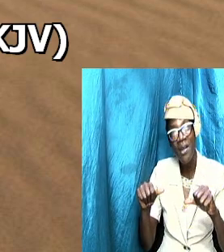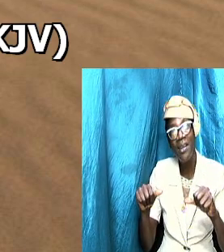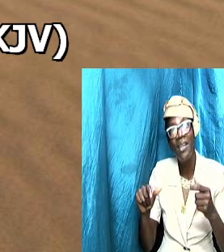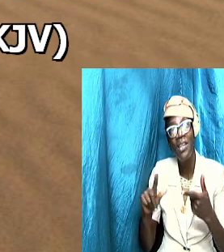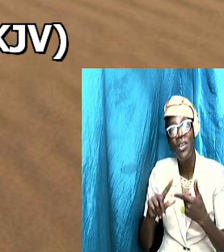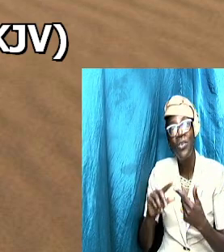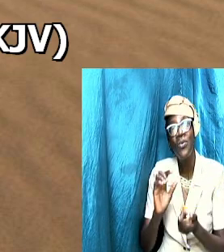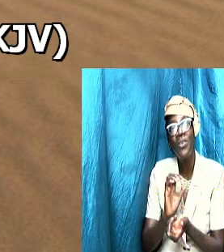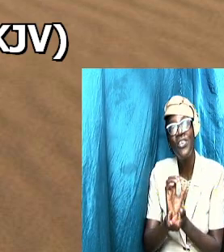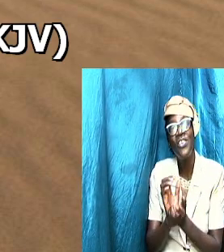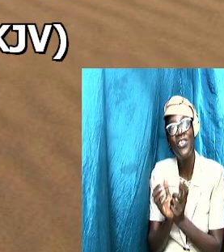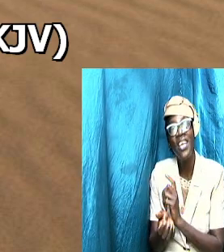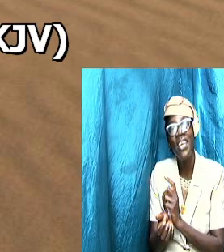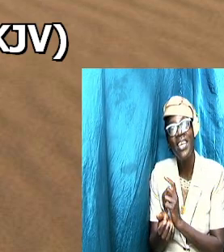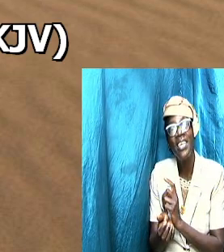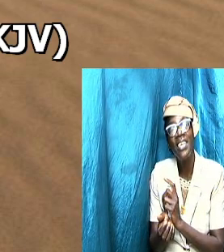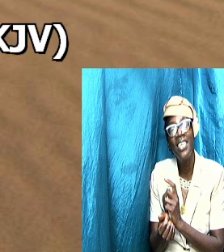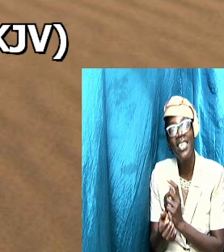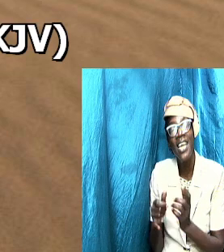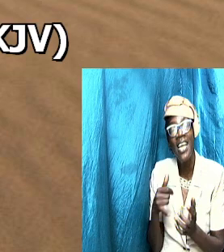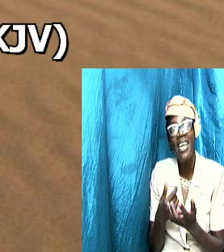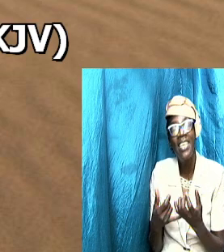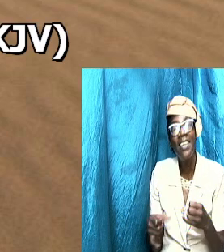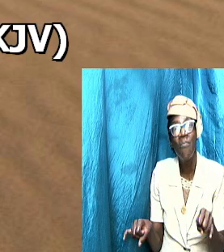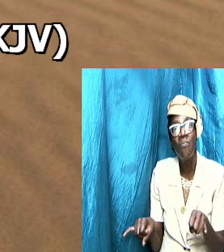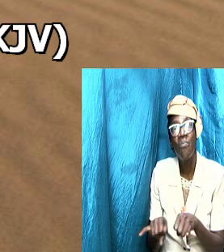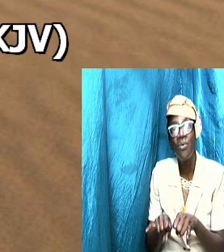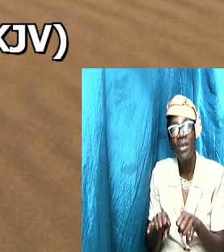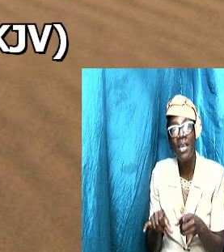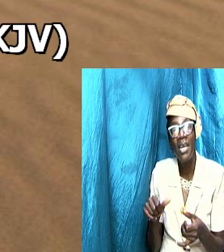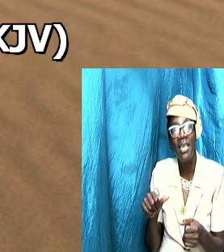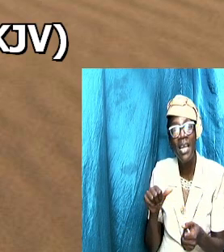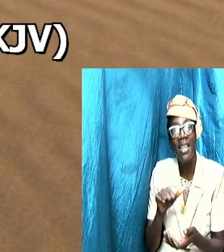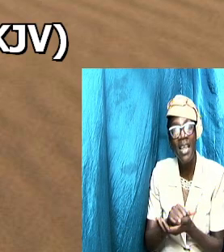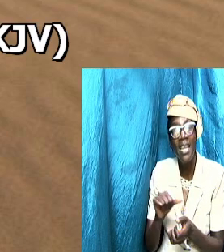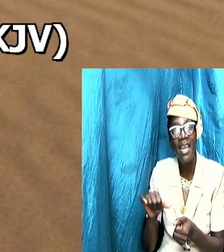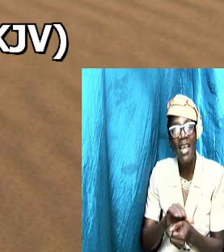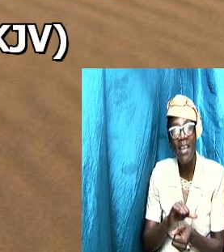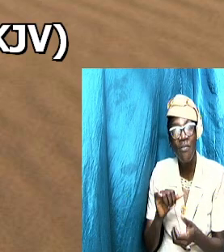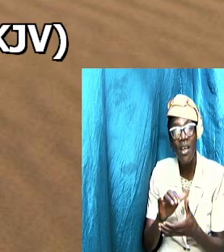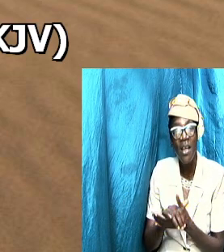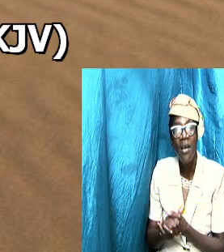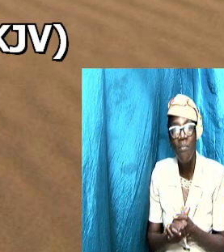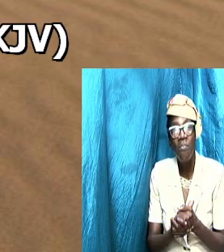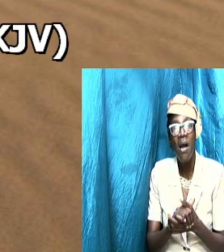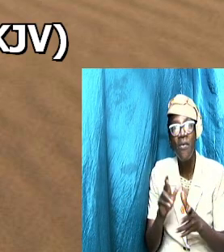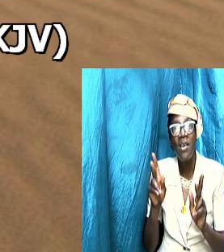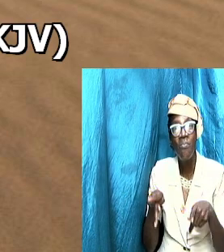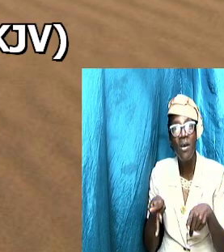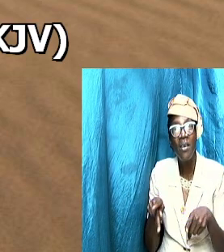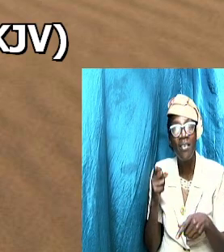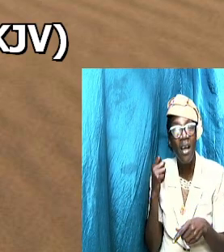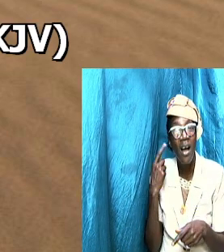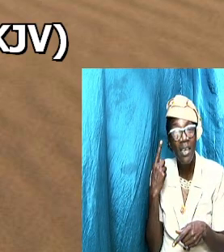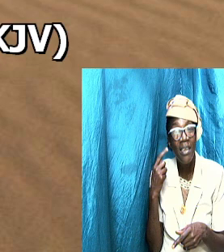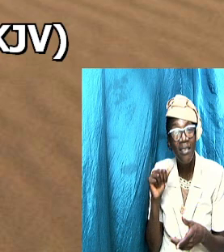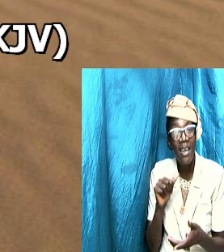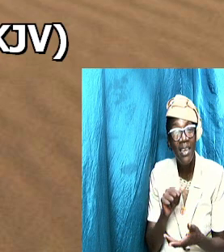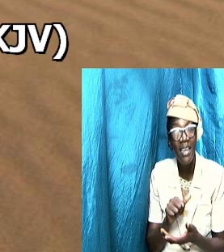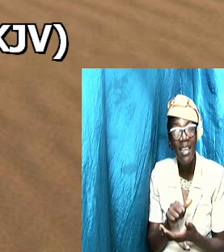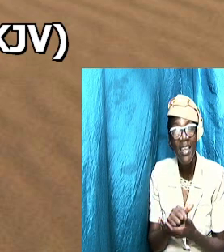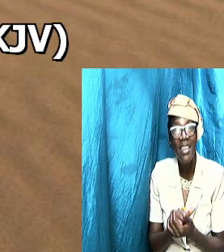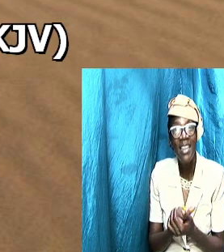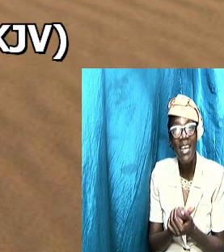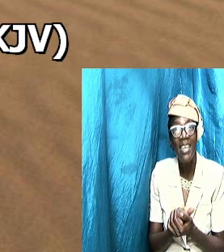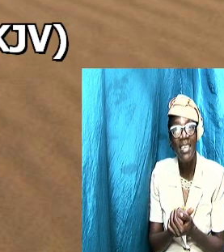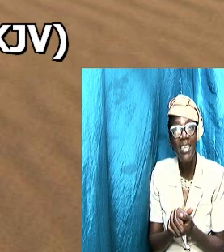change it is important that every married couple understand that people and I said it before